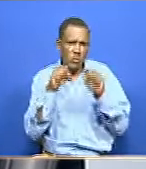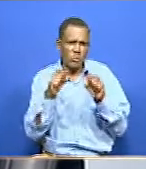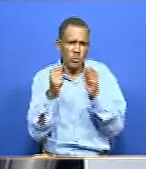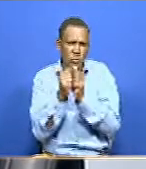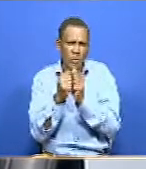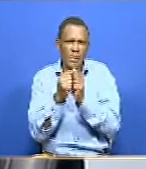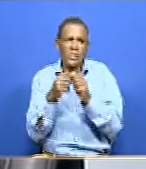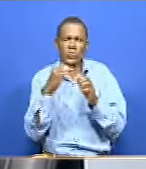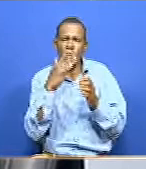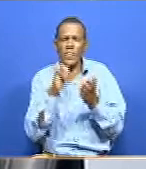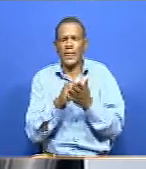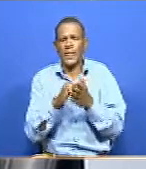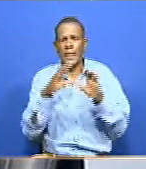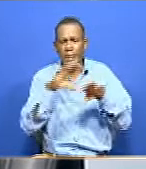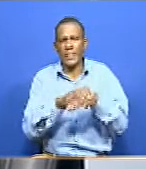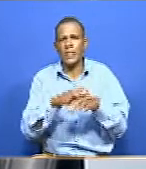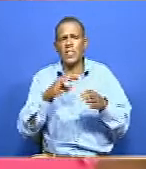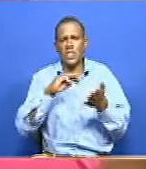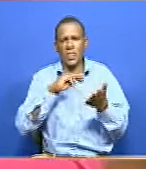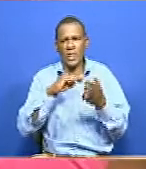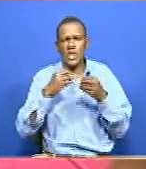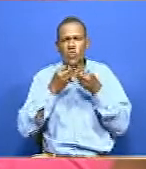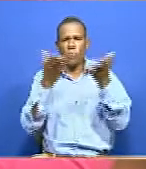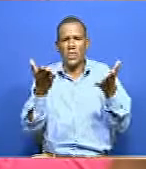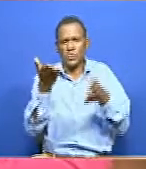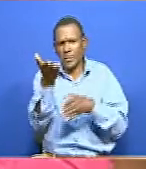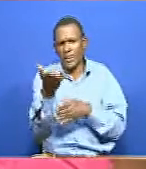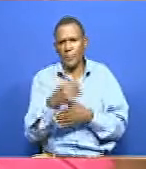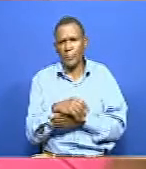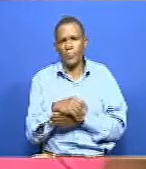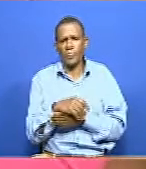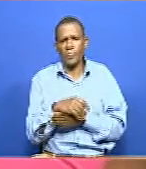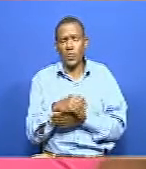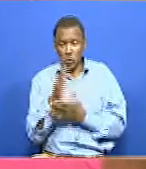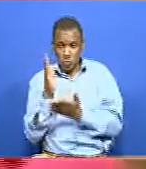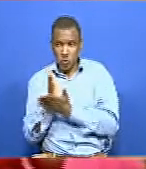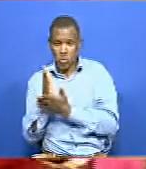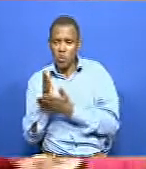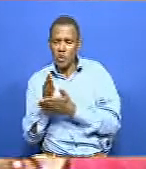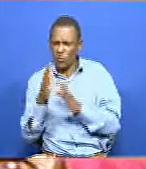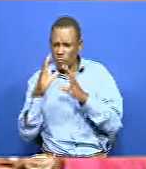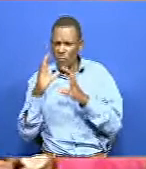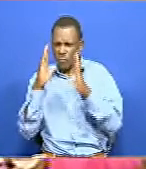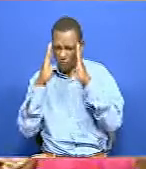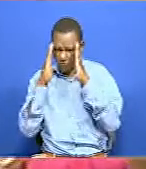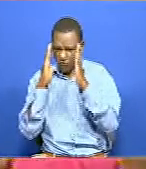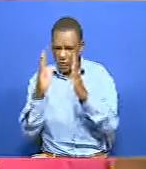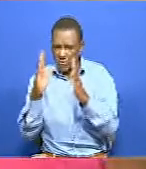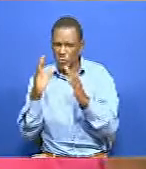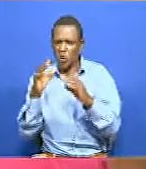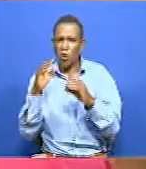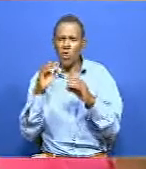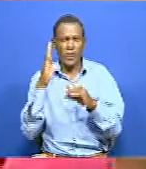and information access. So most of the population have mostly been focusing on the impairment as opposed to the individual per se.